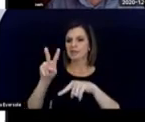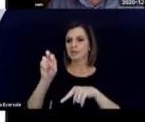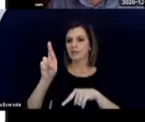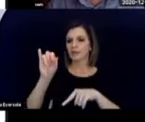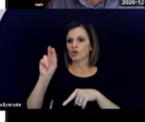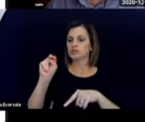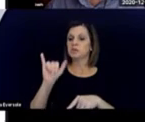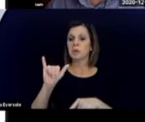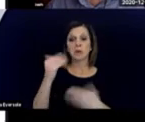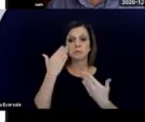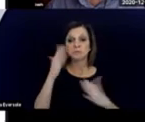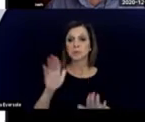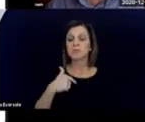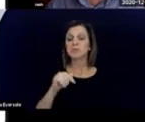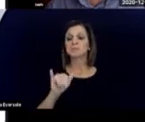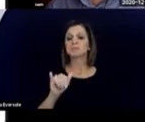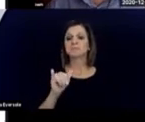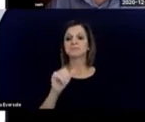Yeah,